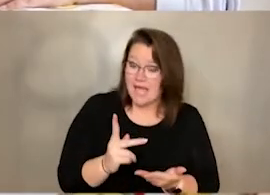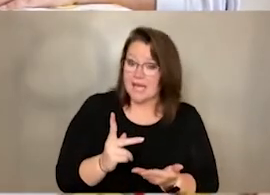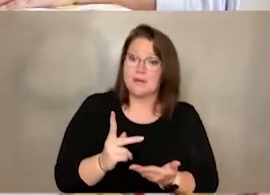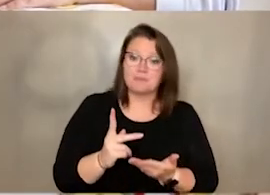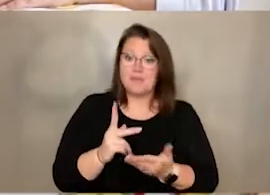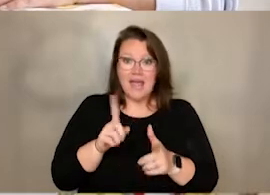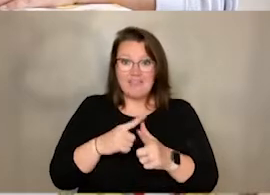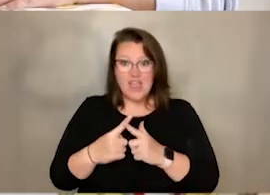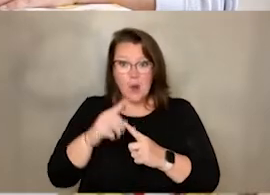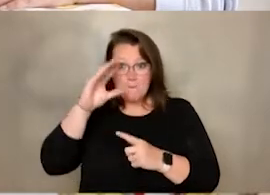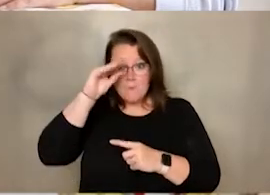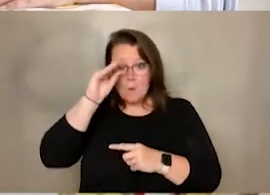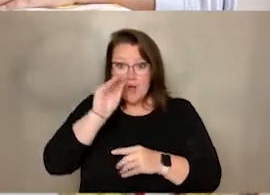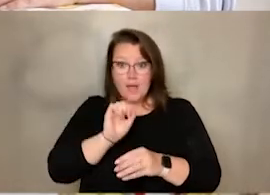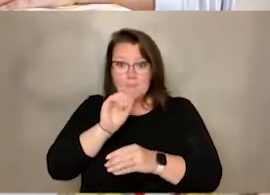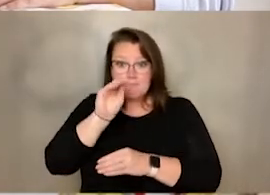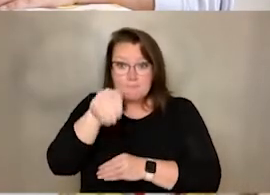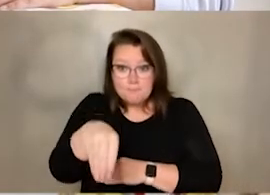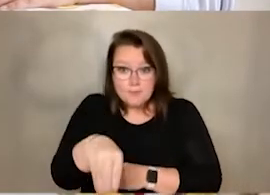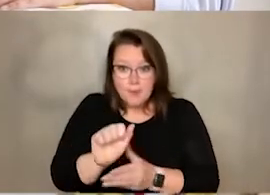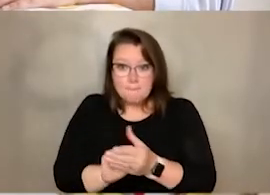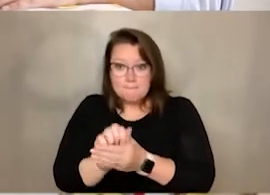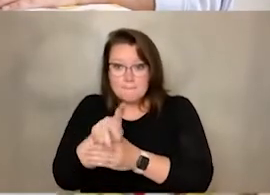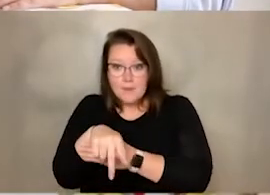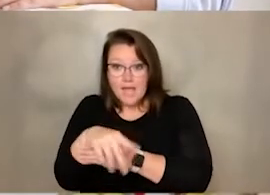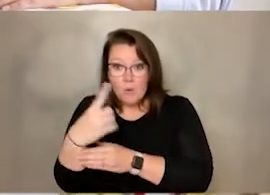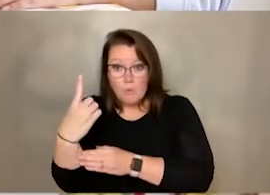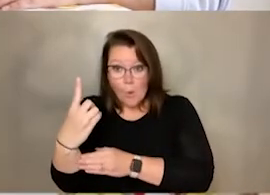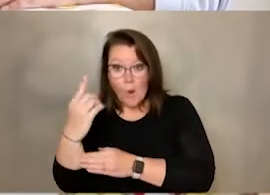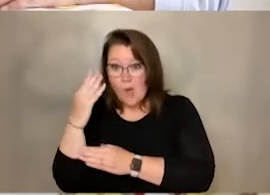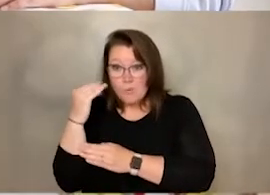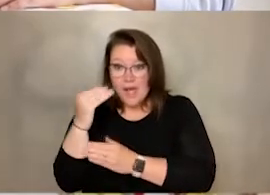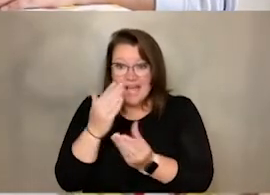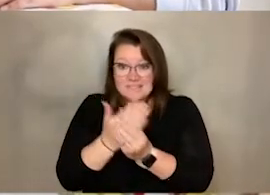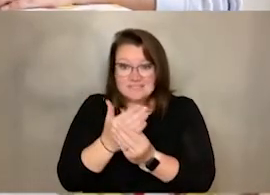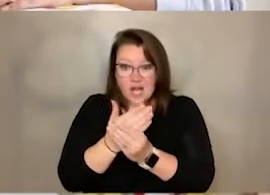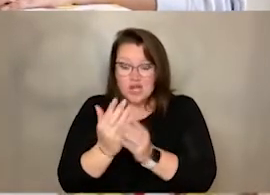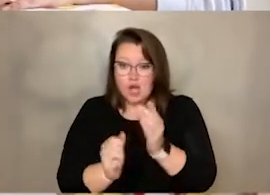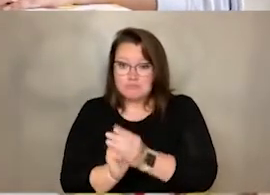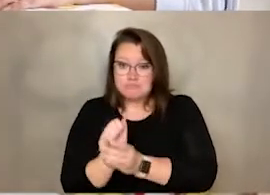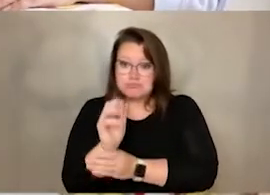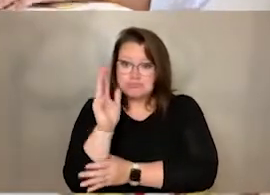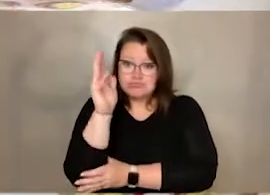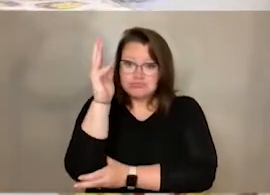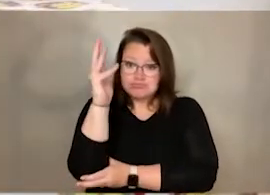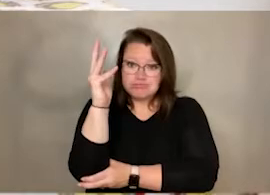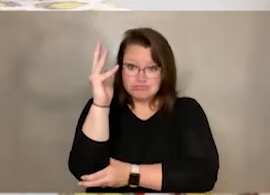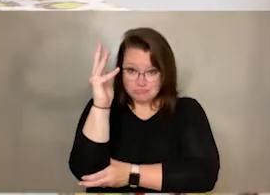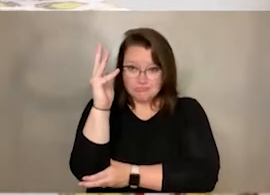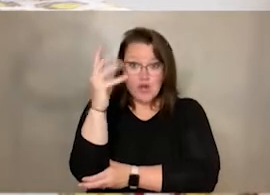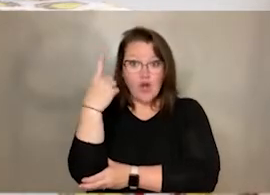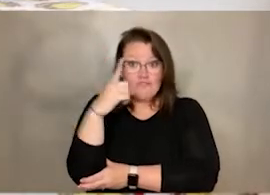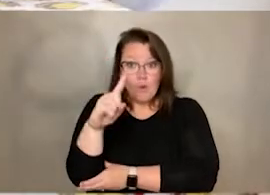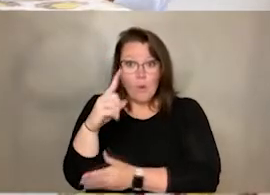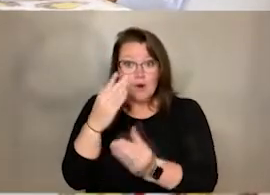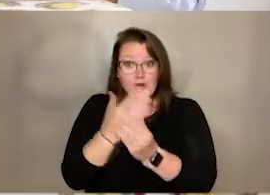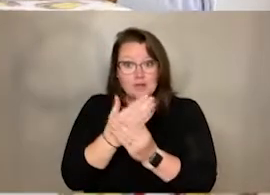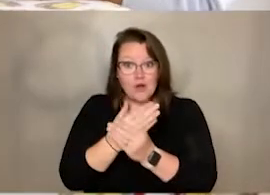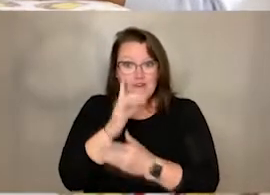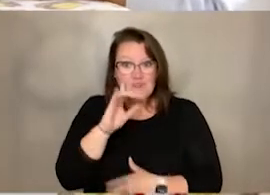plants one so that they'll always have a taco tree. And those are all the important details of our story.